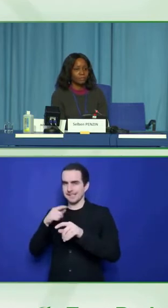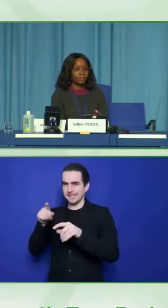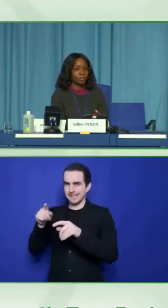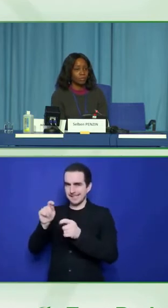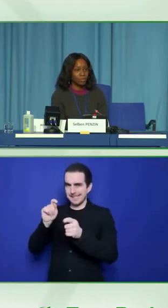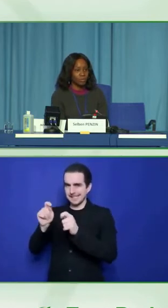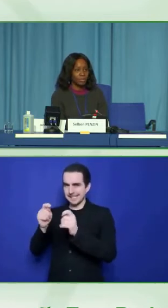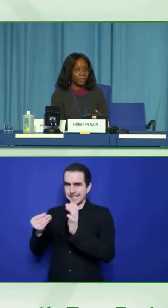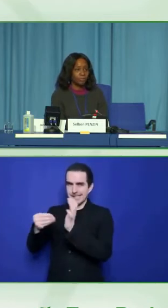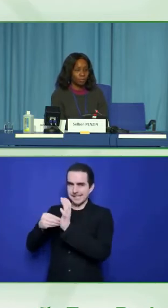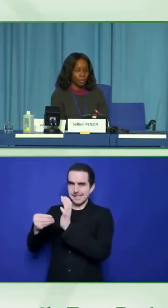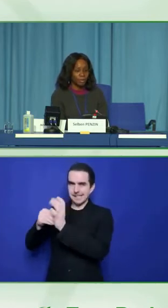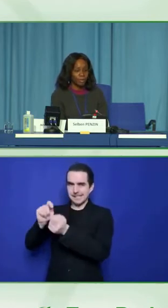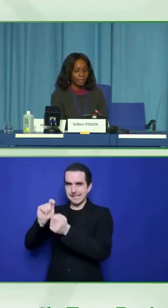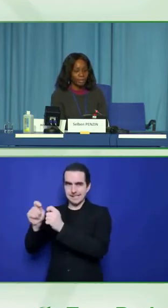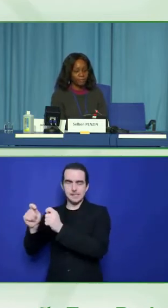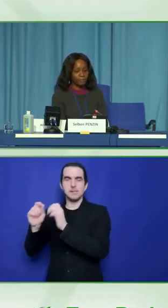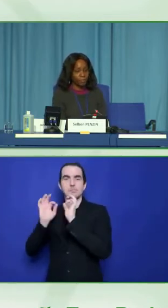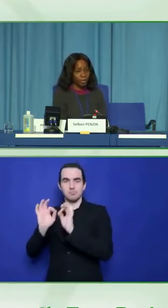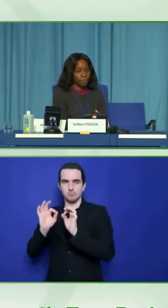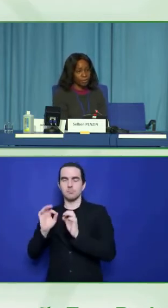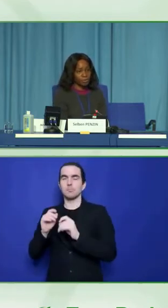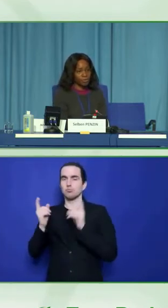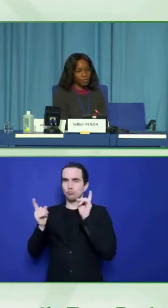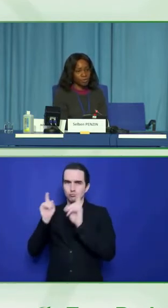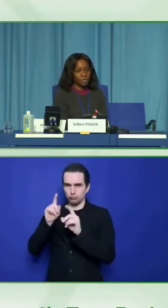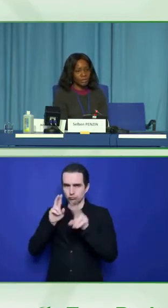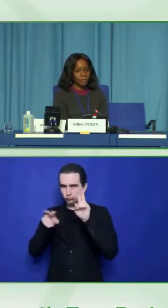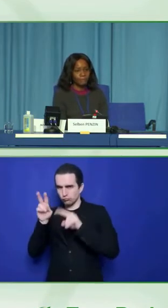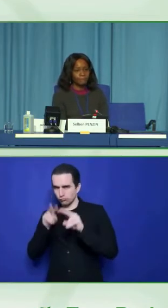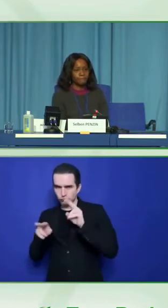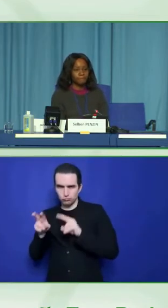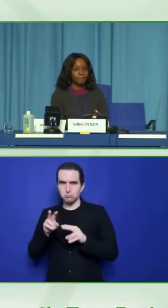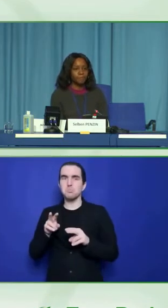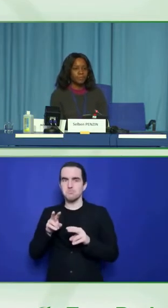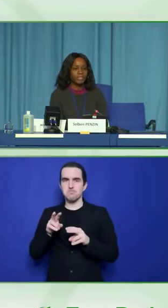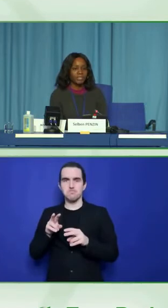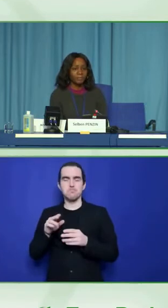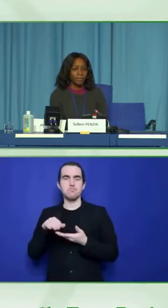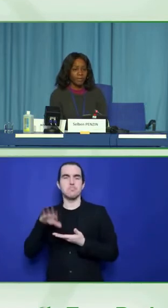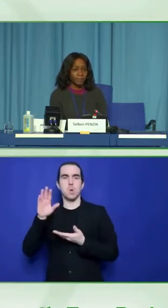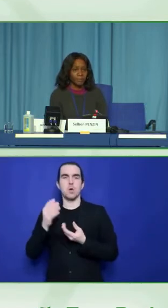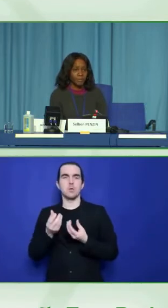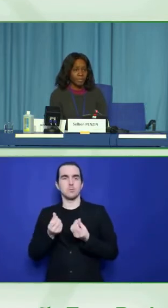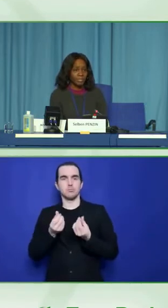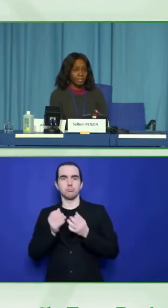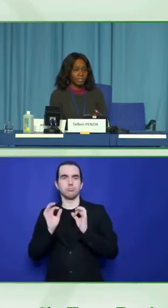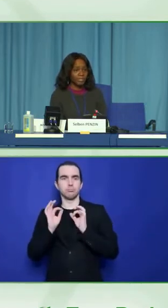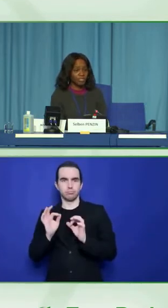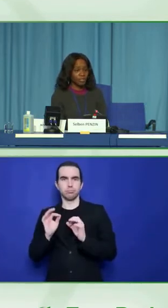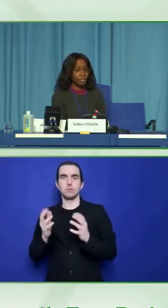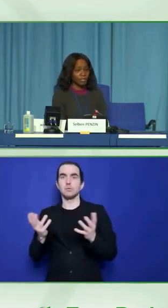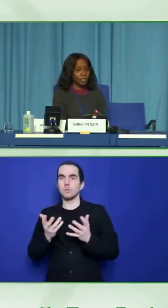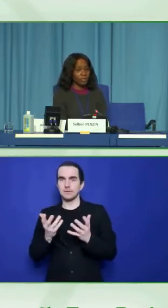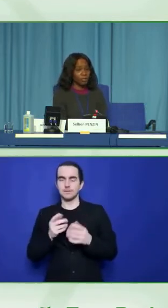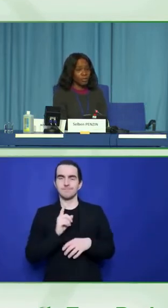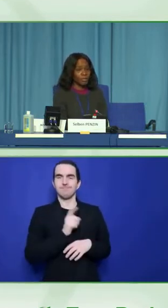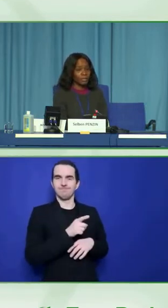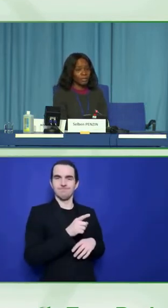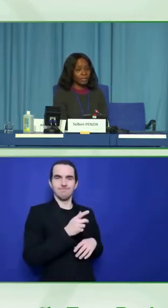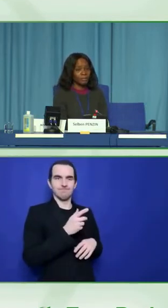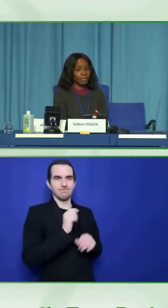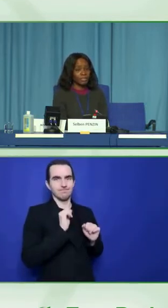altering them when they have already been constructed now. And I'm very happy to say that in Nigeria,